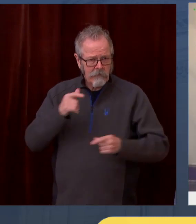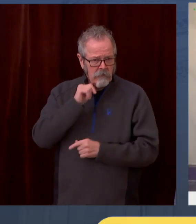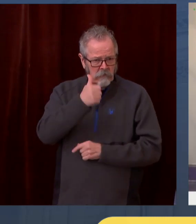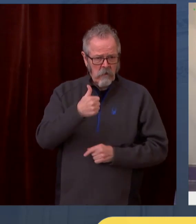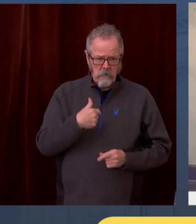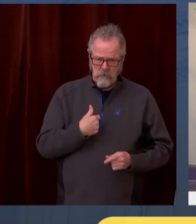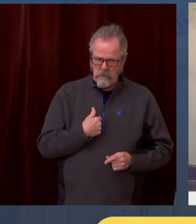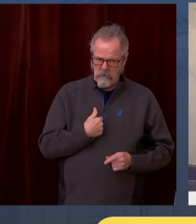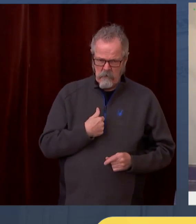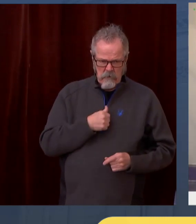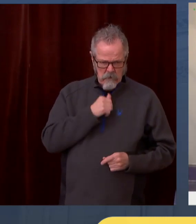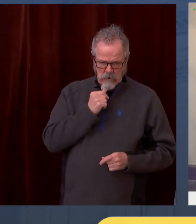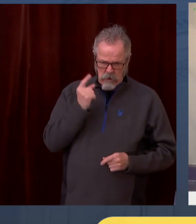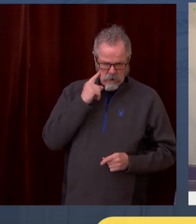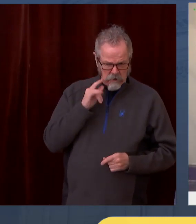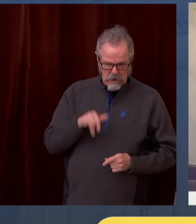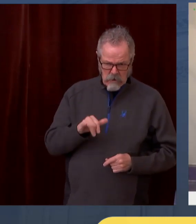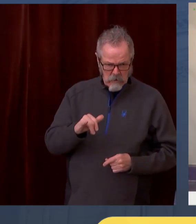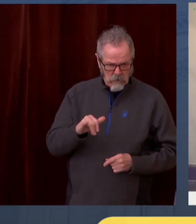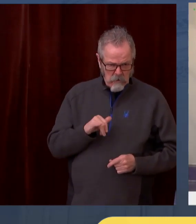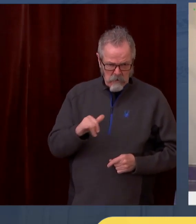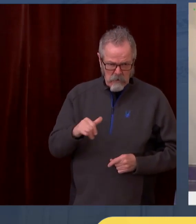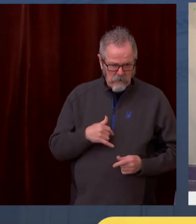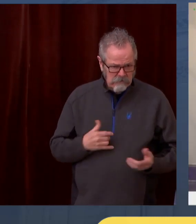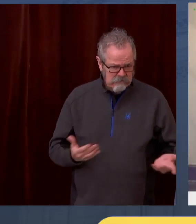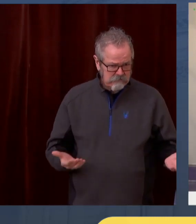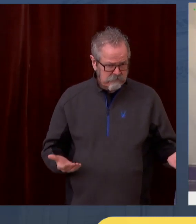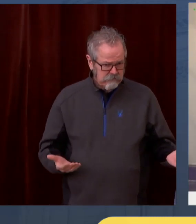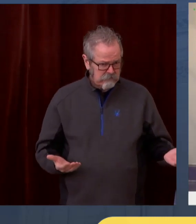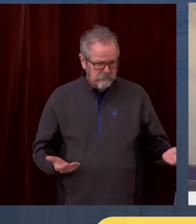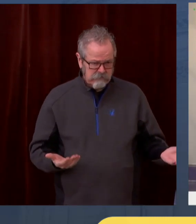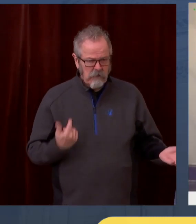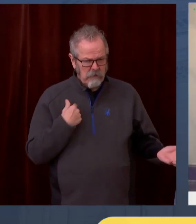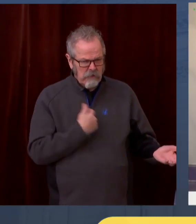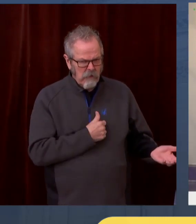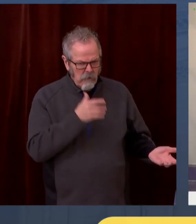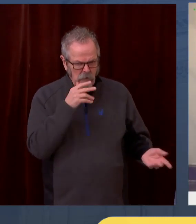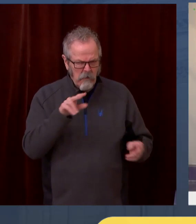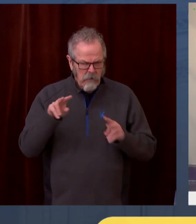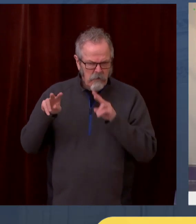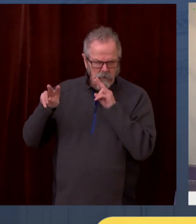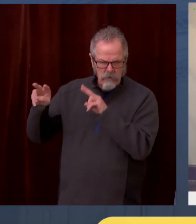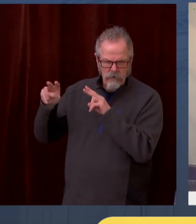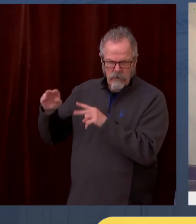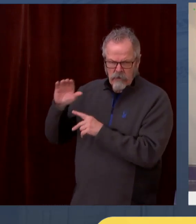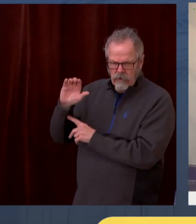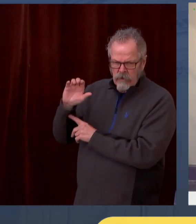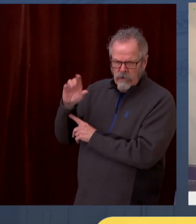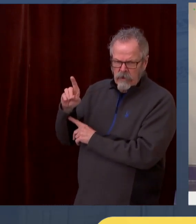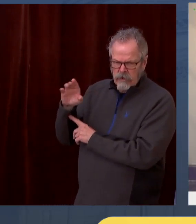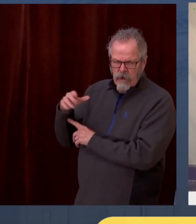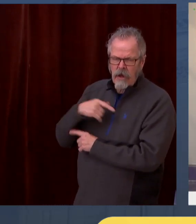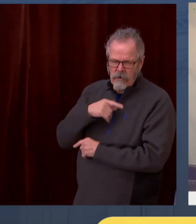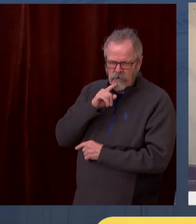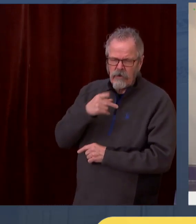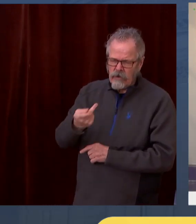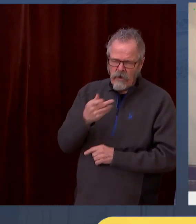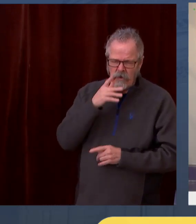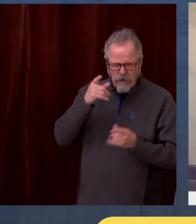I have been very clear that we continue to follow the science and the evidence. And we want to make sure that what we're doing is